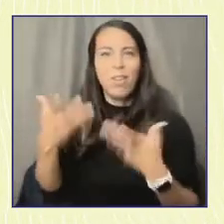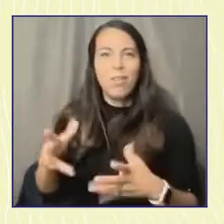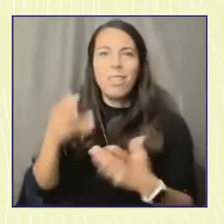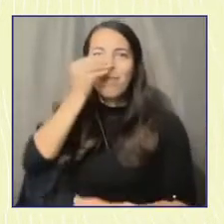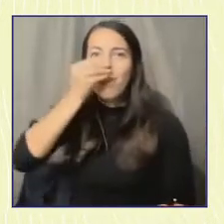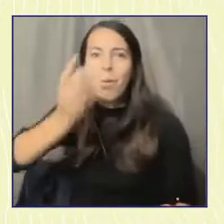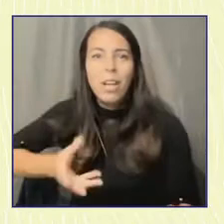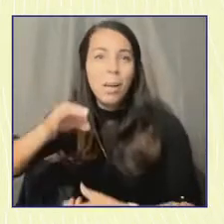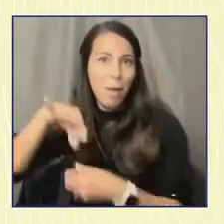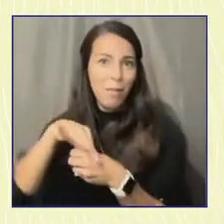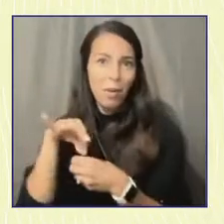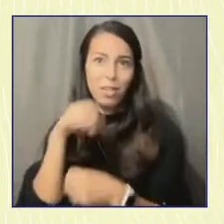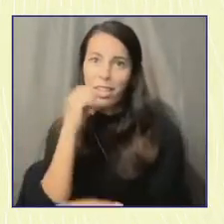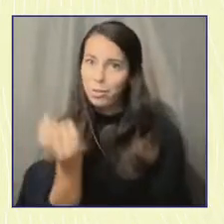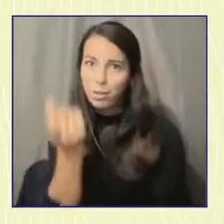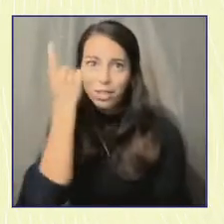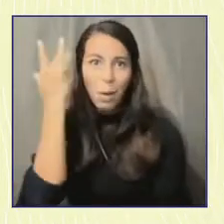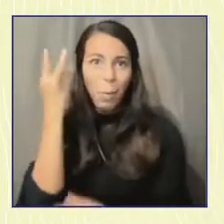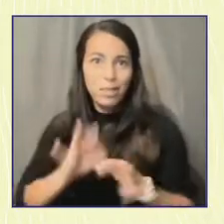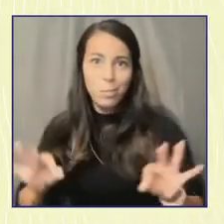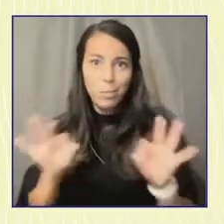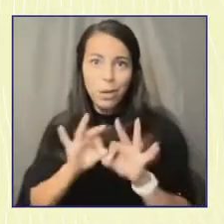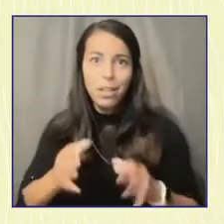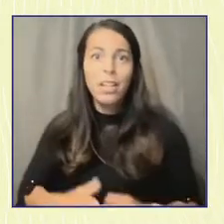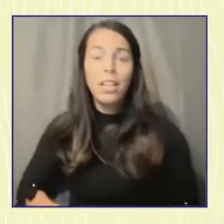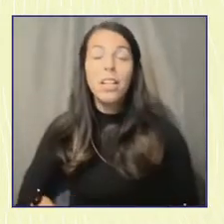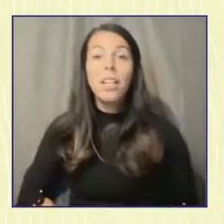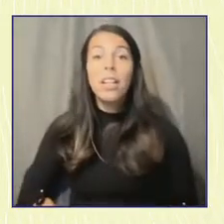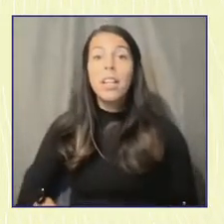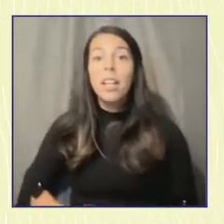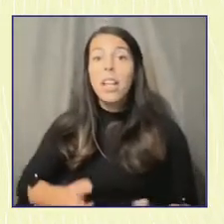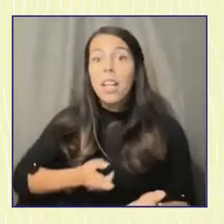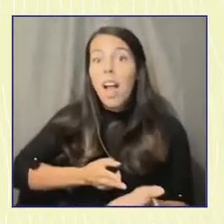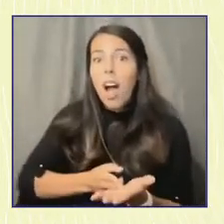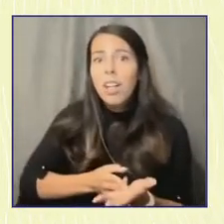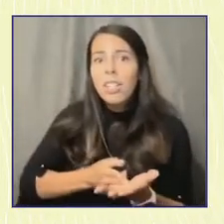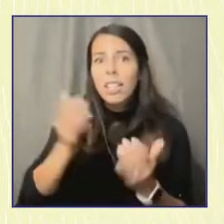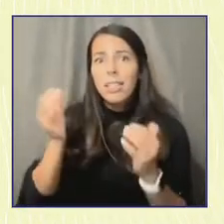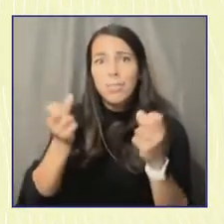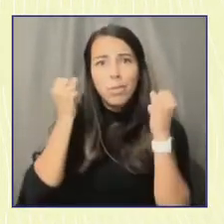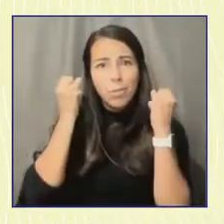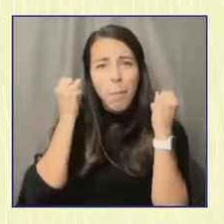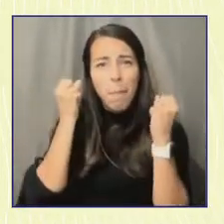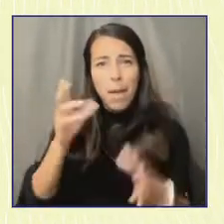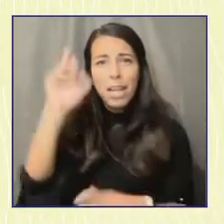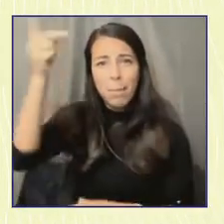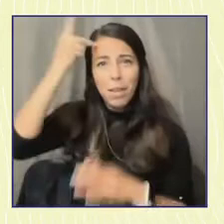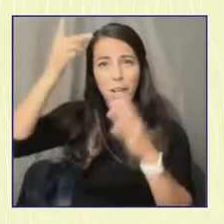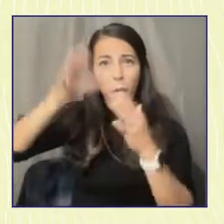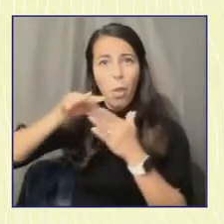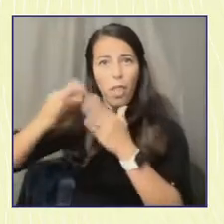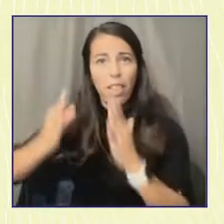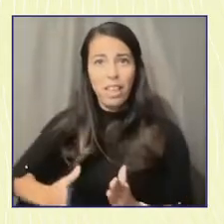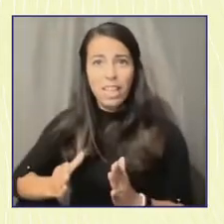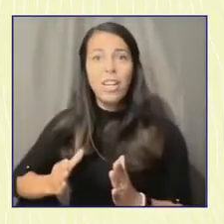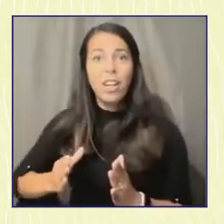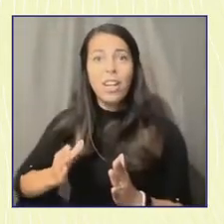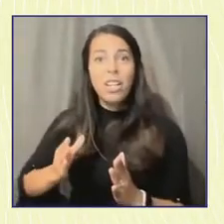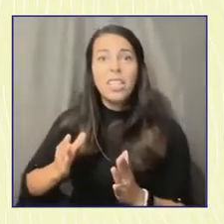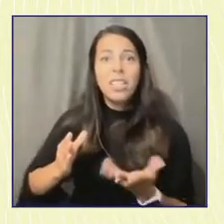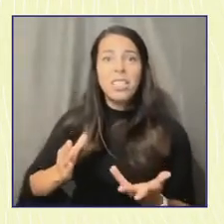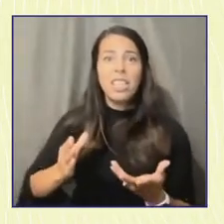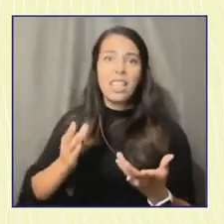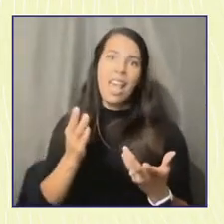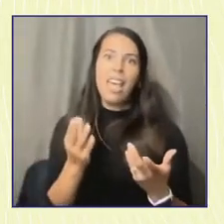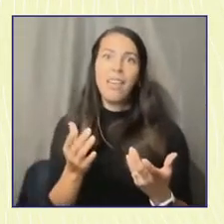importance. And honestly, too many elected leaders right now are thriving off the fact that there are young people who aren't